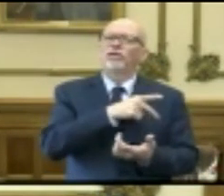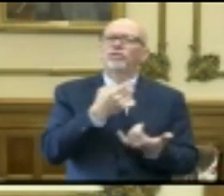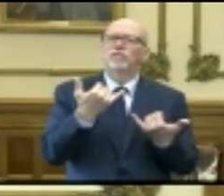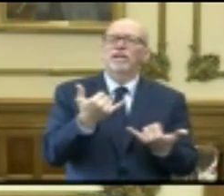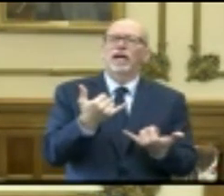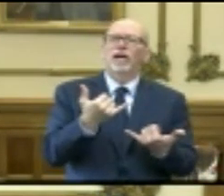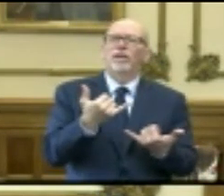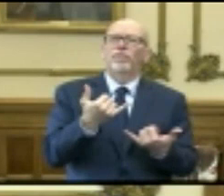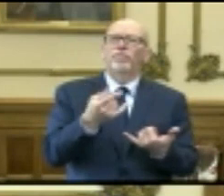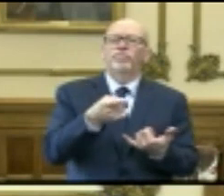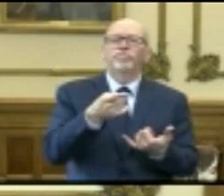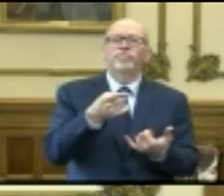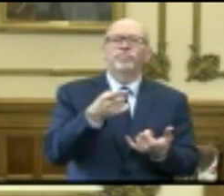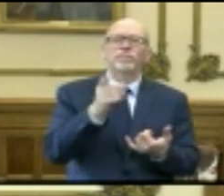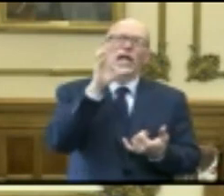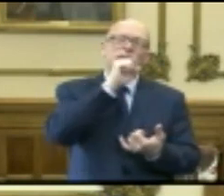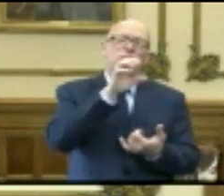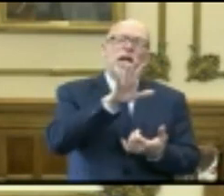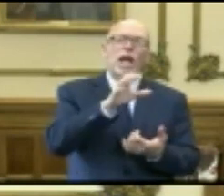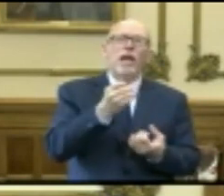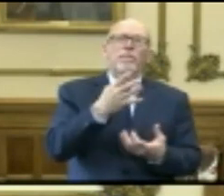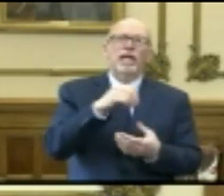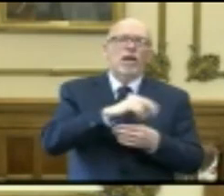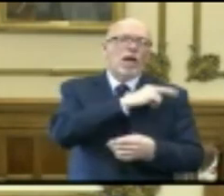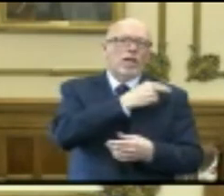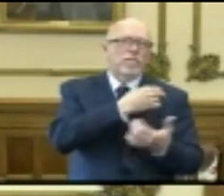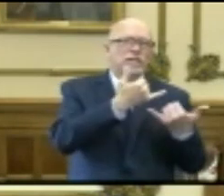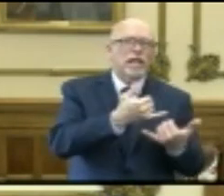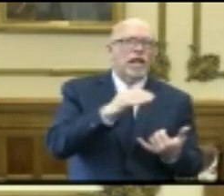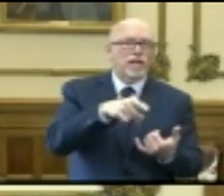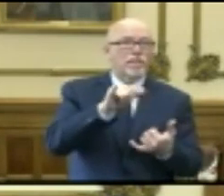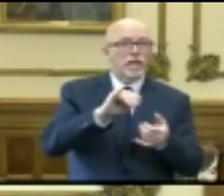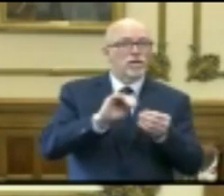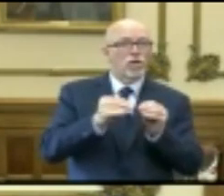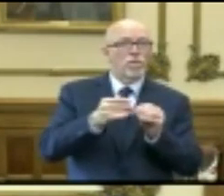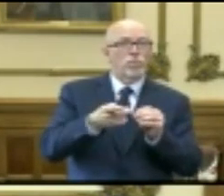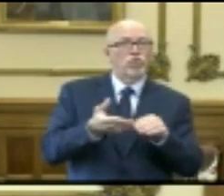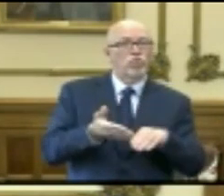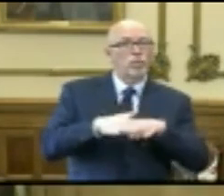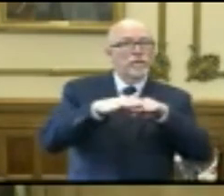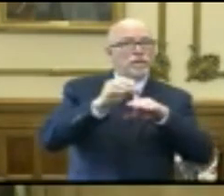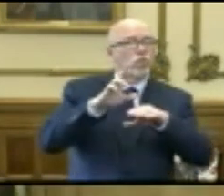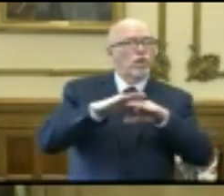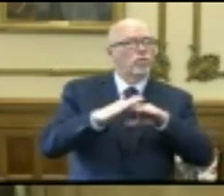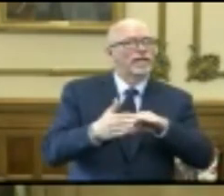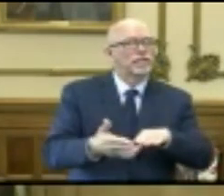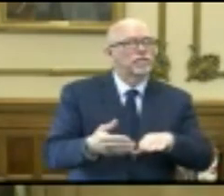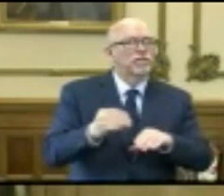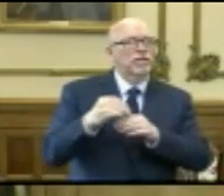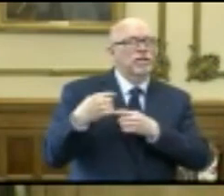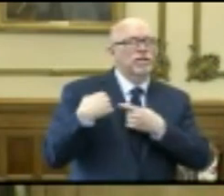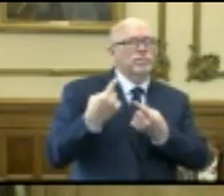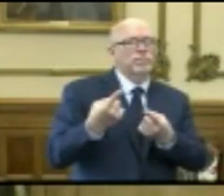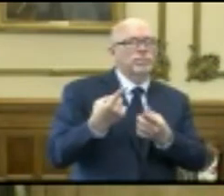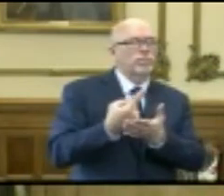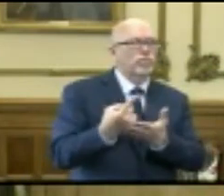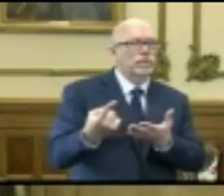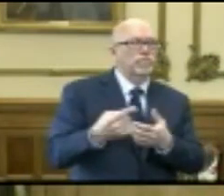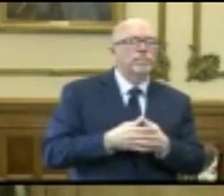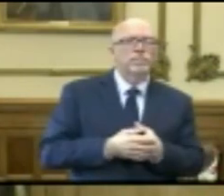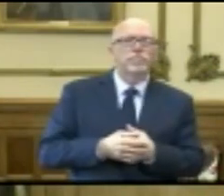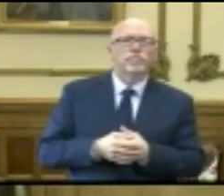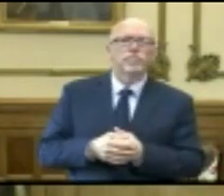hospitalized, and whether we're seeing that number increasing or decreasing over the past week?